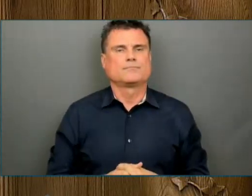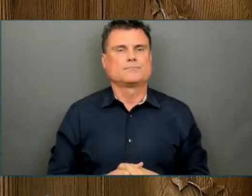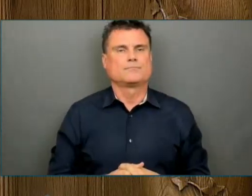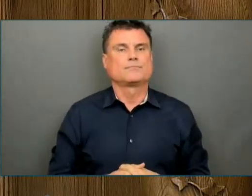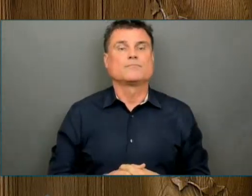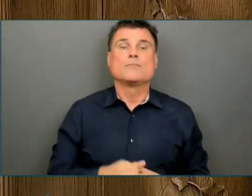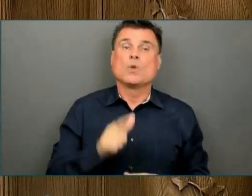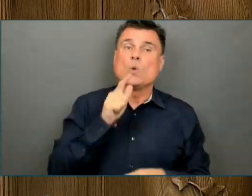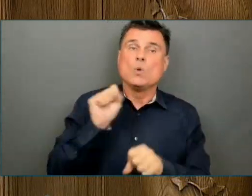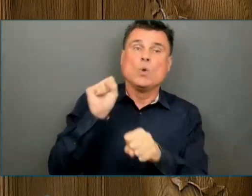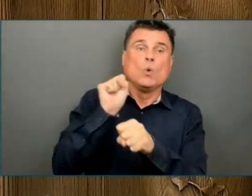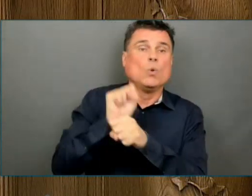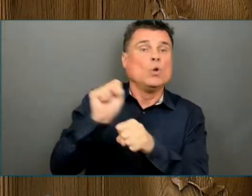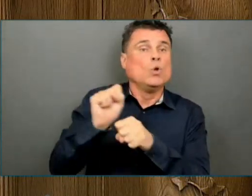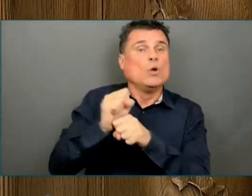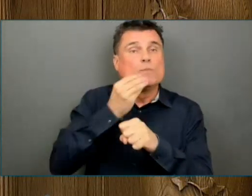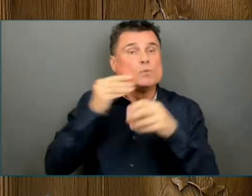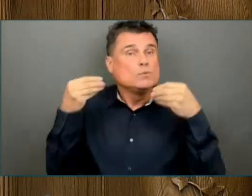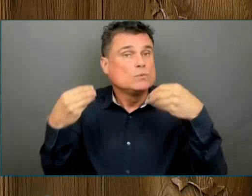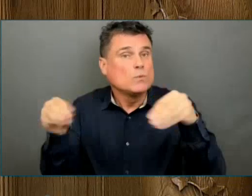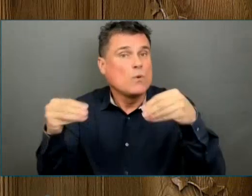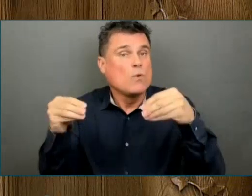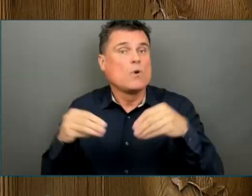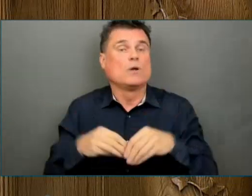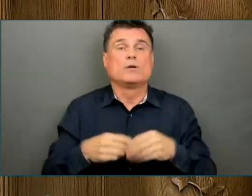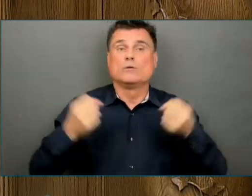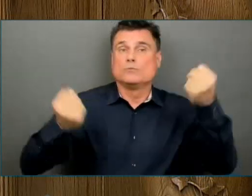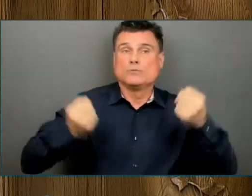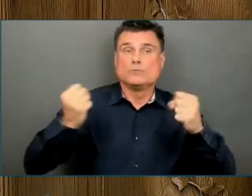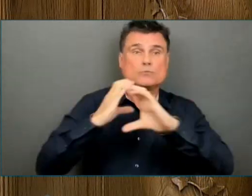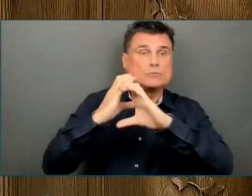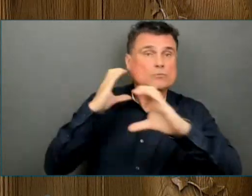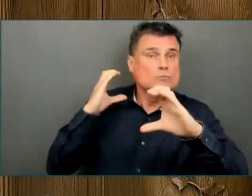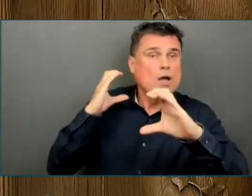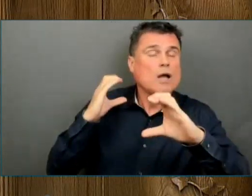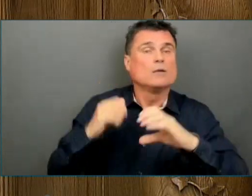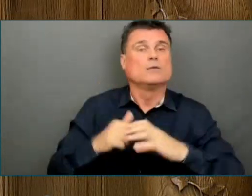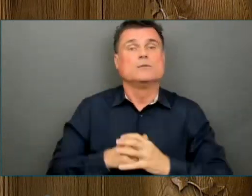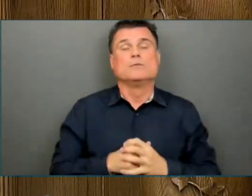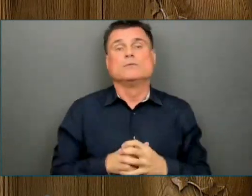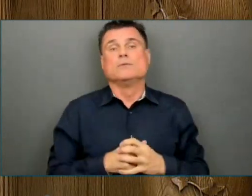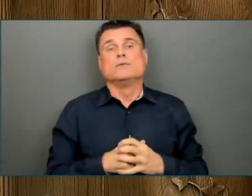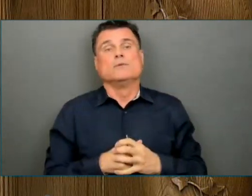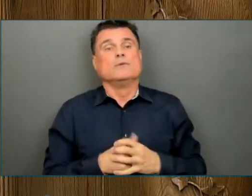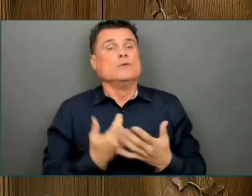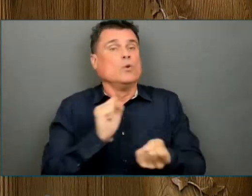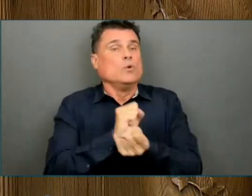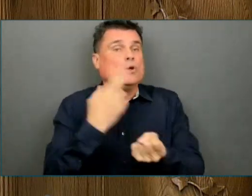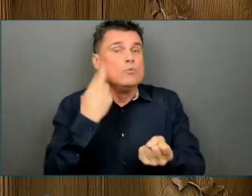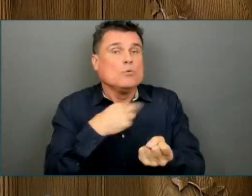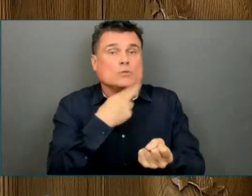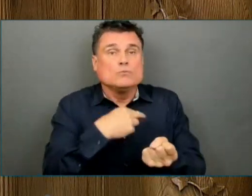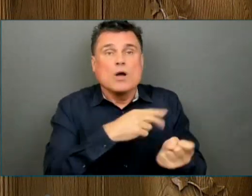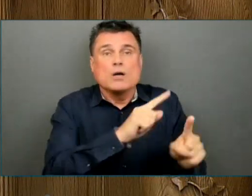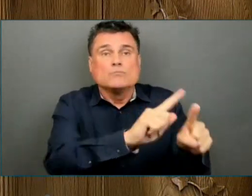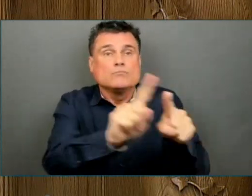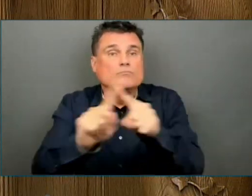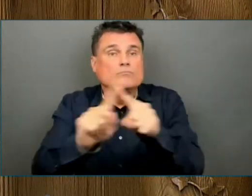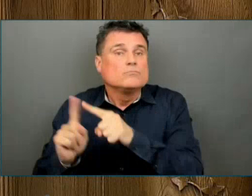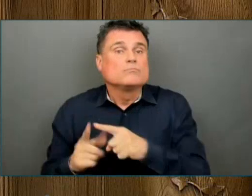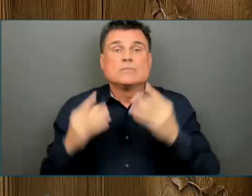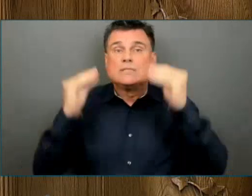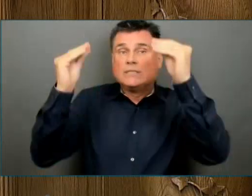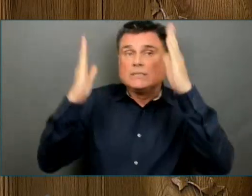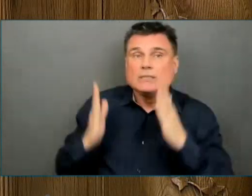and farmers kept food on our tables. Teachers, school support staff and childcare workers carried on their important